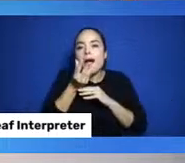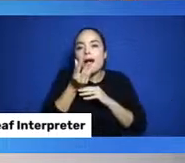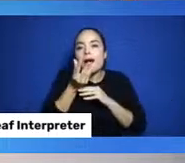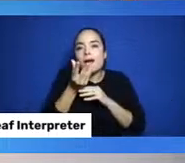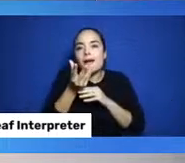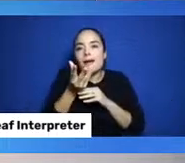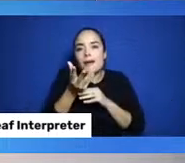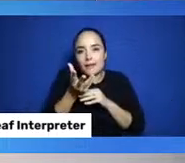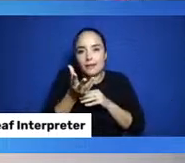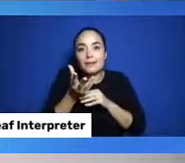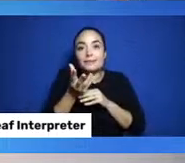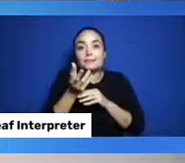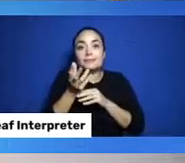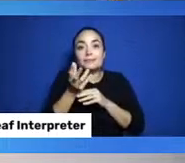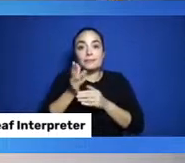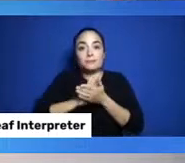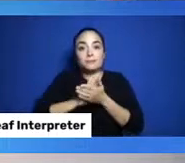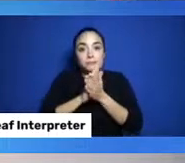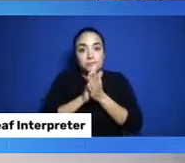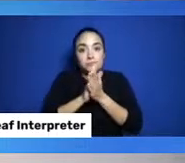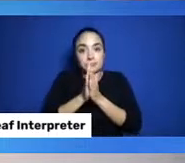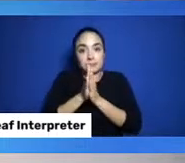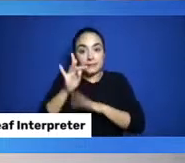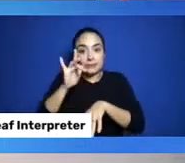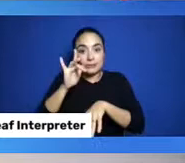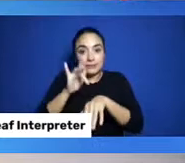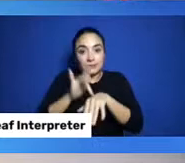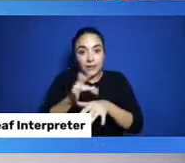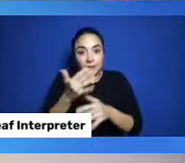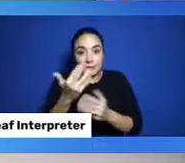hot air. And, it goes straight up and out.